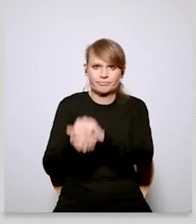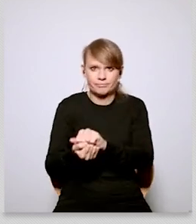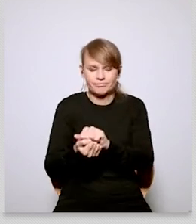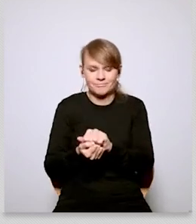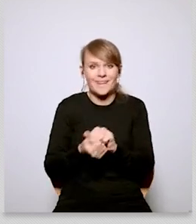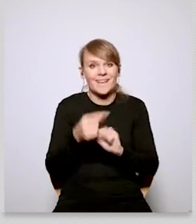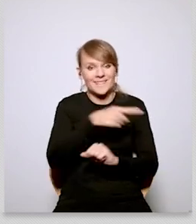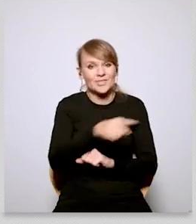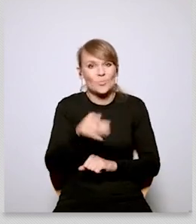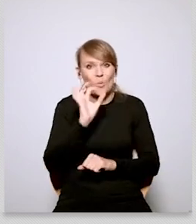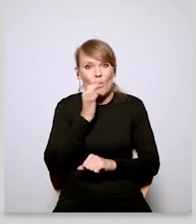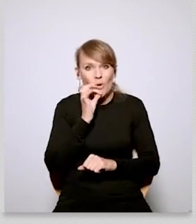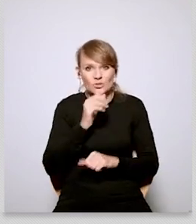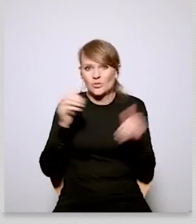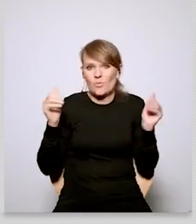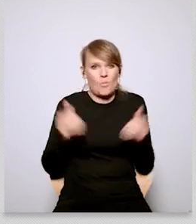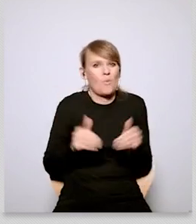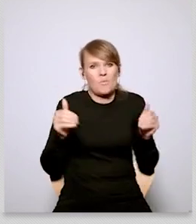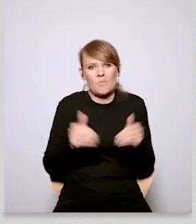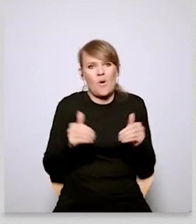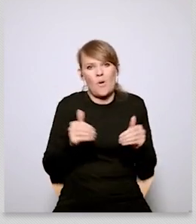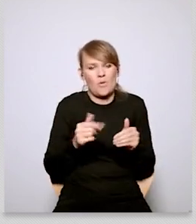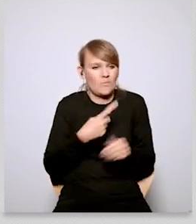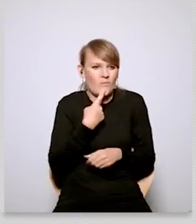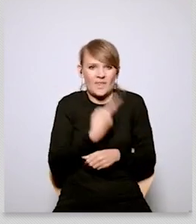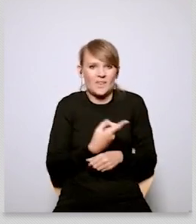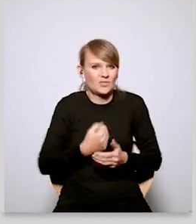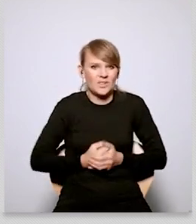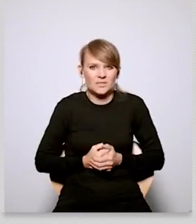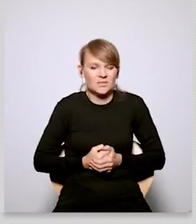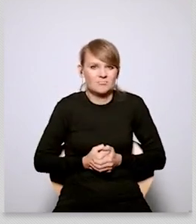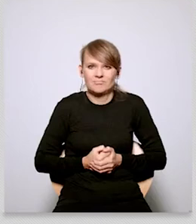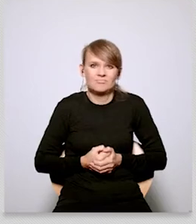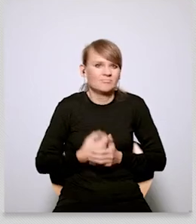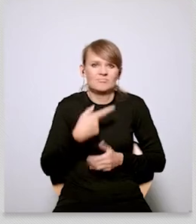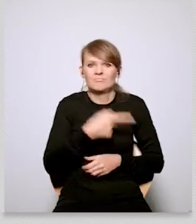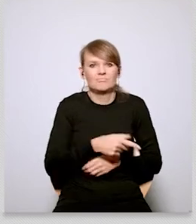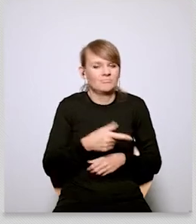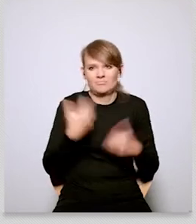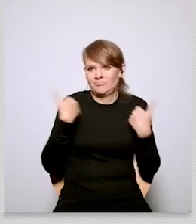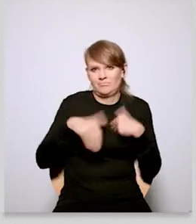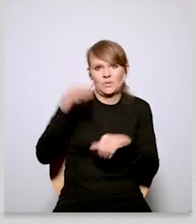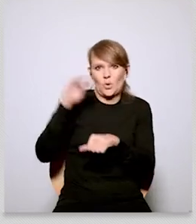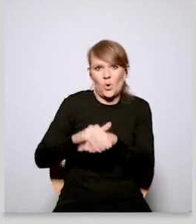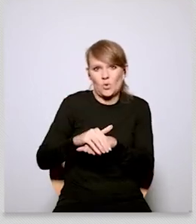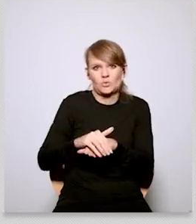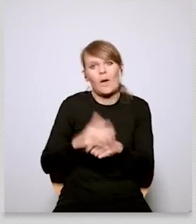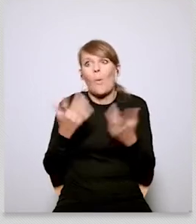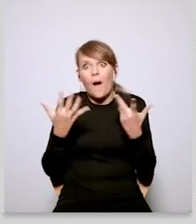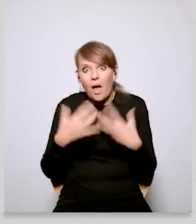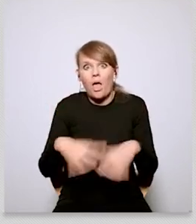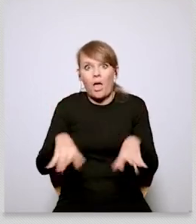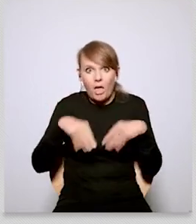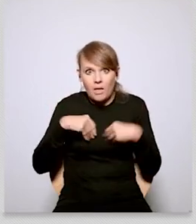in part the quality of life they've got used to and it could be an argument for young people uh in